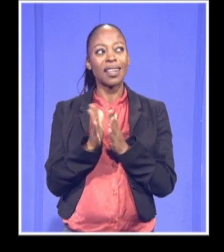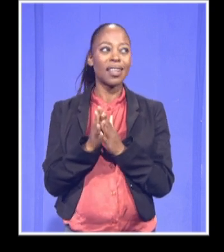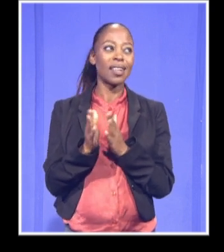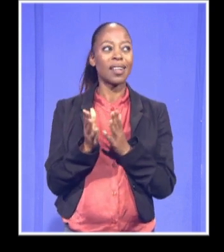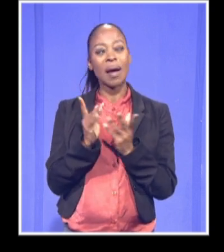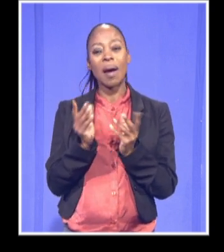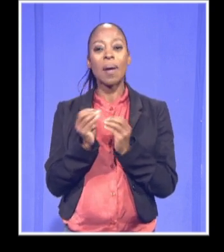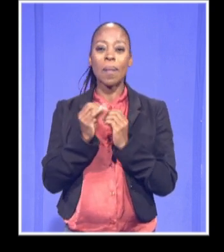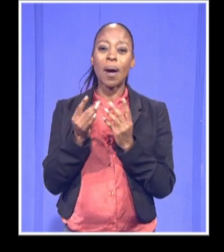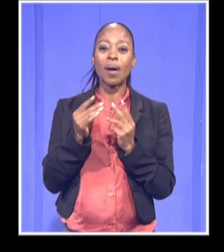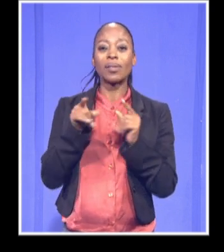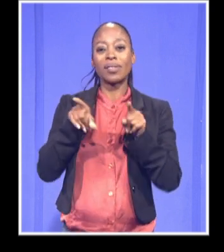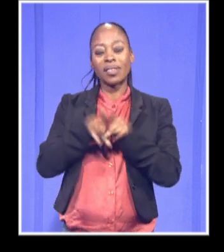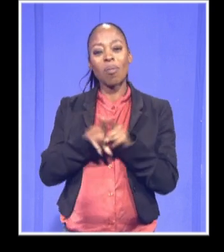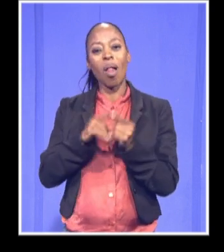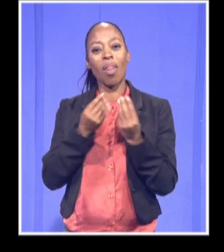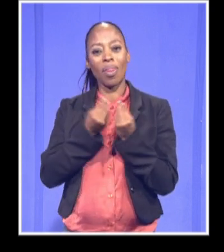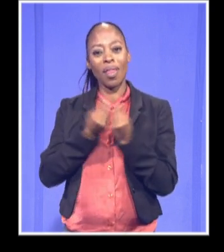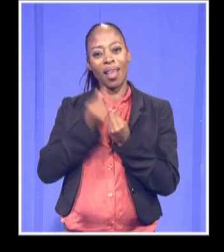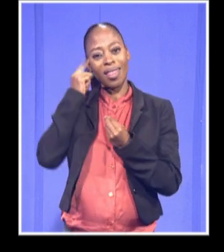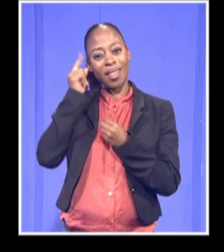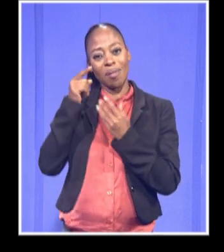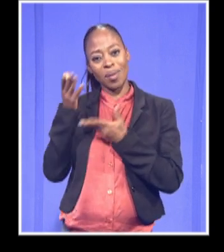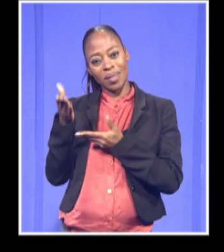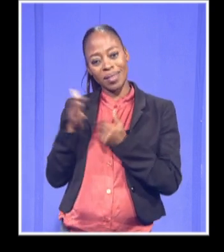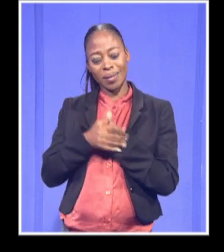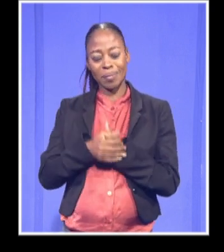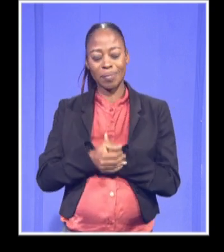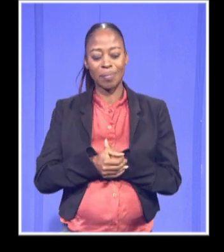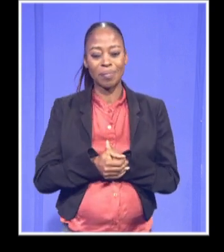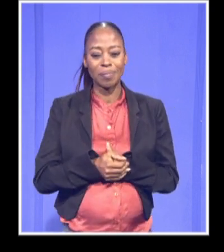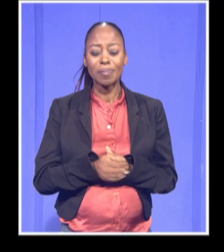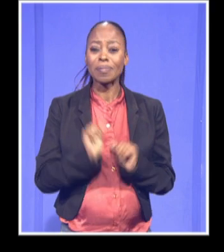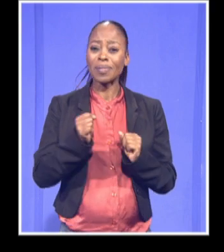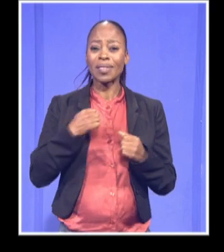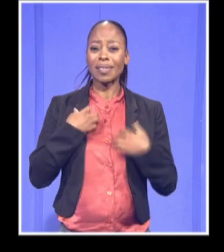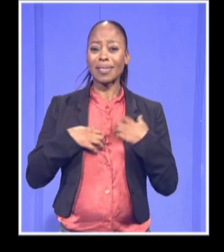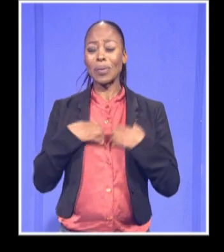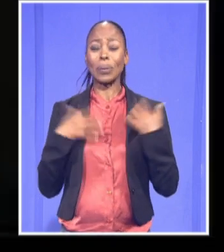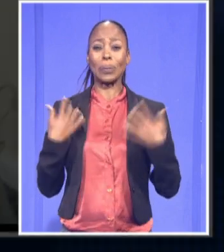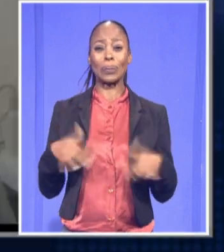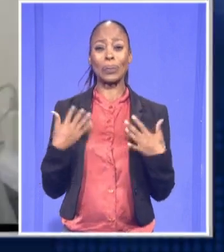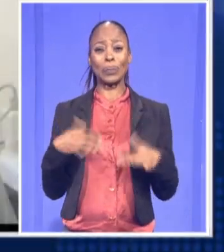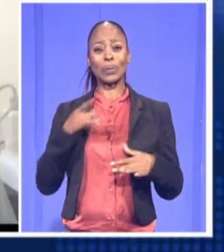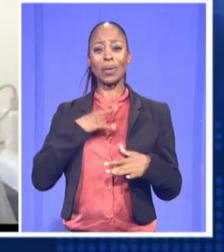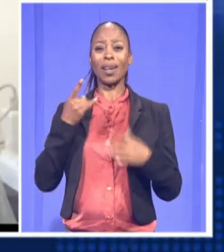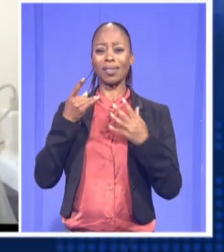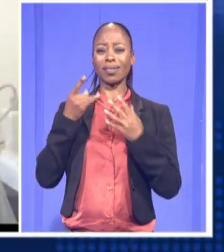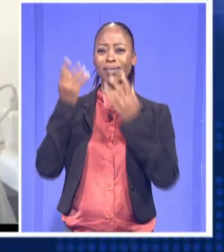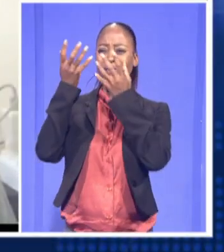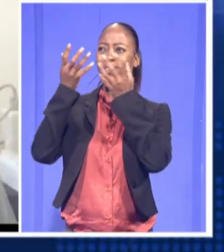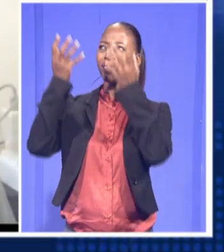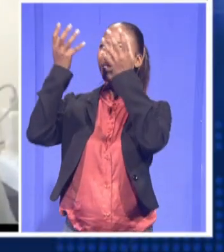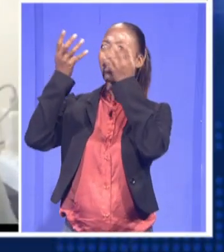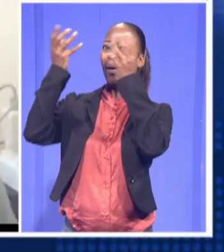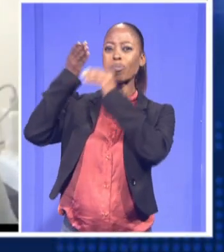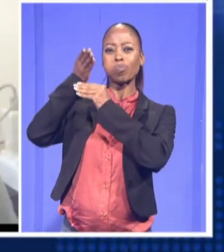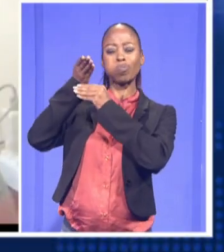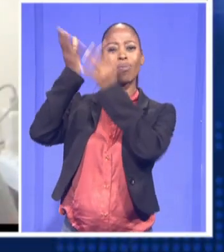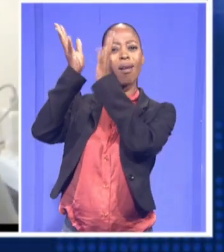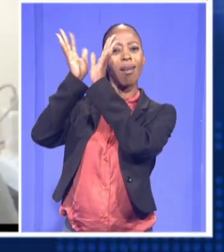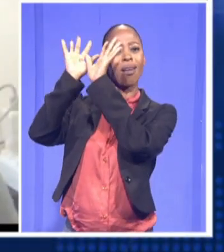thing that you can think of when you think of these. That's fascinating, the idea of clouds in space that